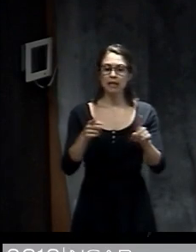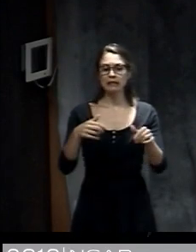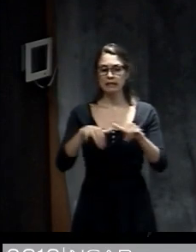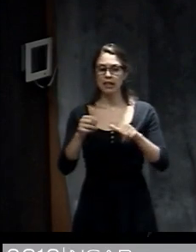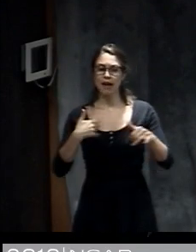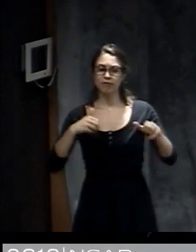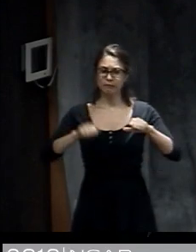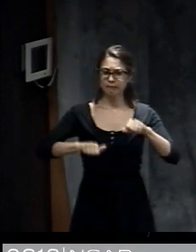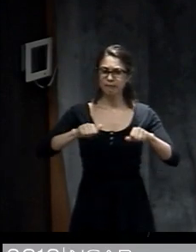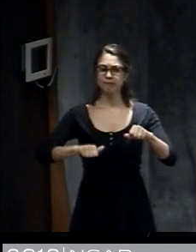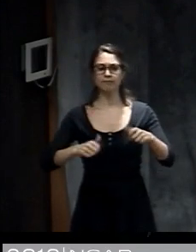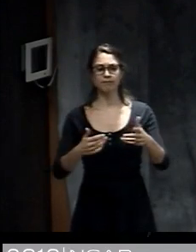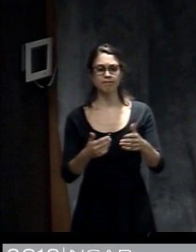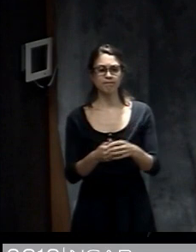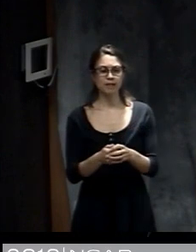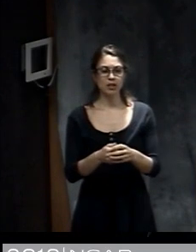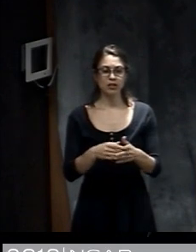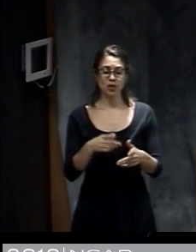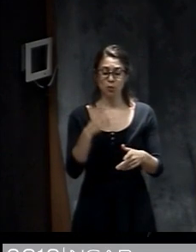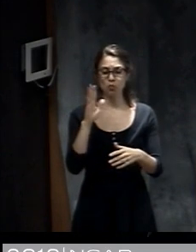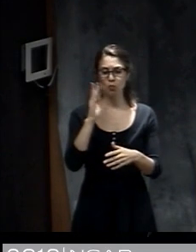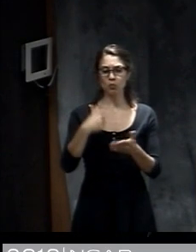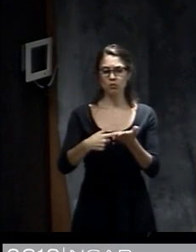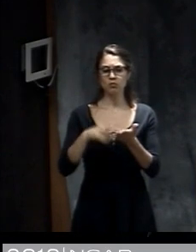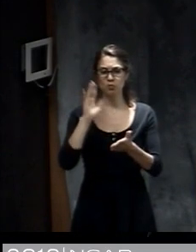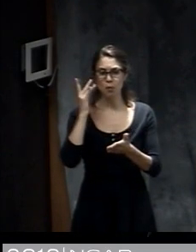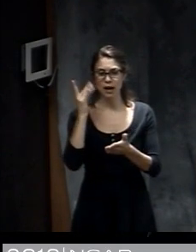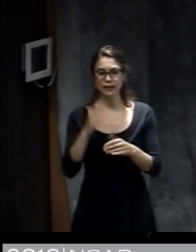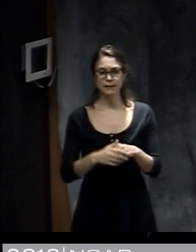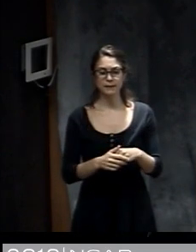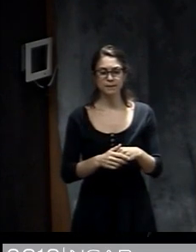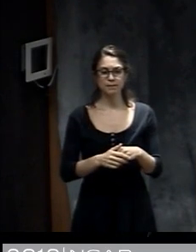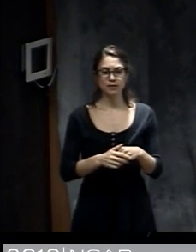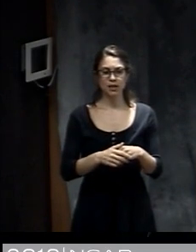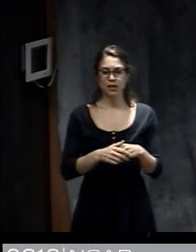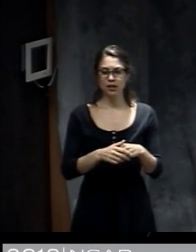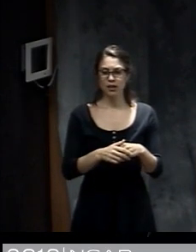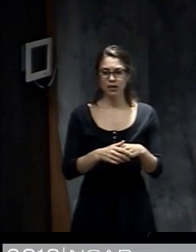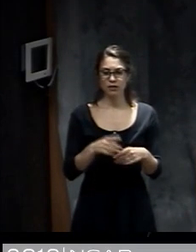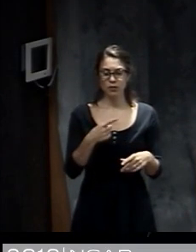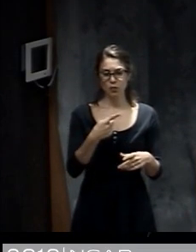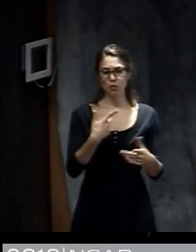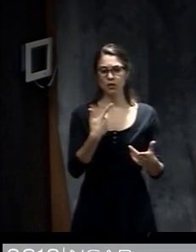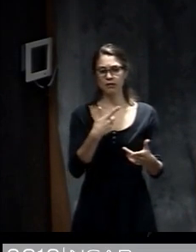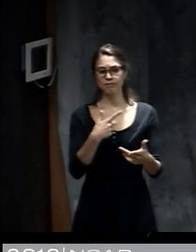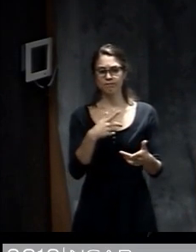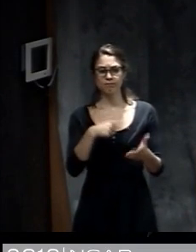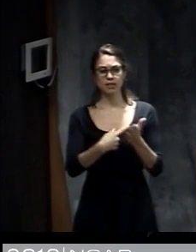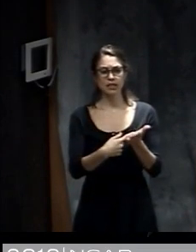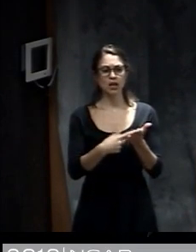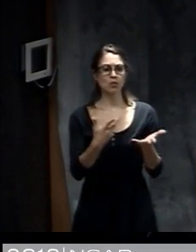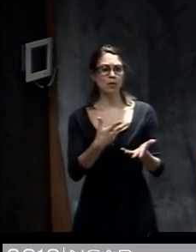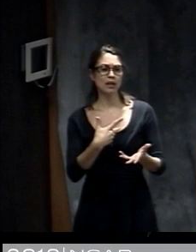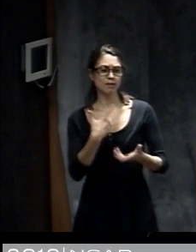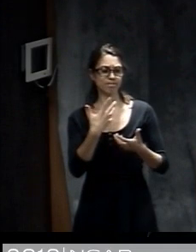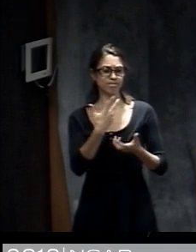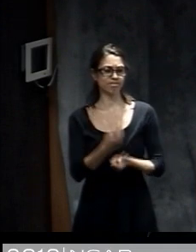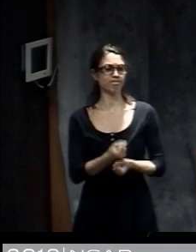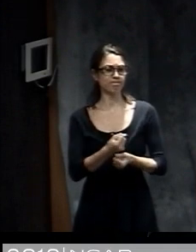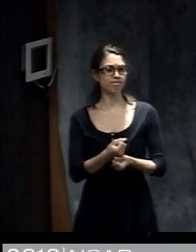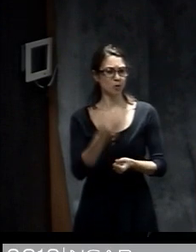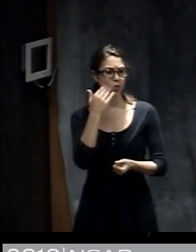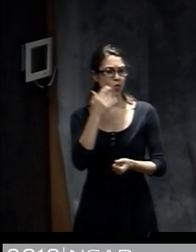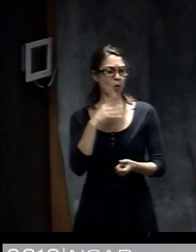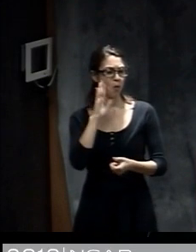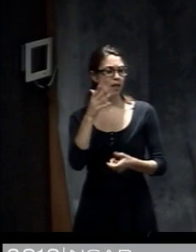part of modern weather forecasting is estimating how uncertain the forecast is or what we can say with confidence. And they're also continuously improving as our